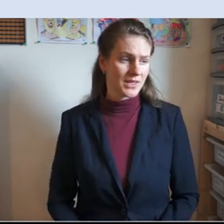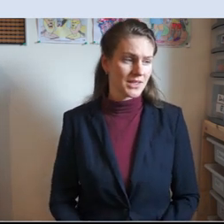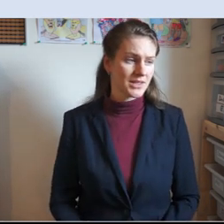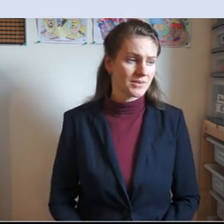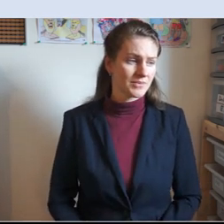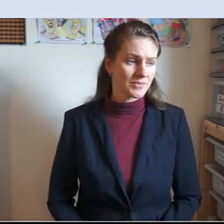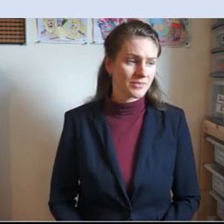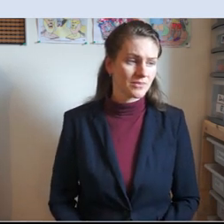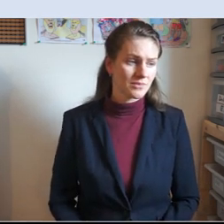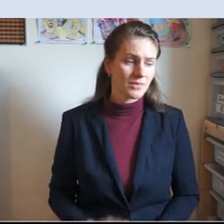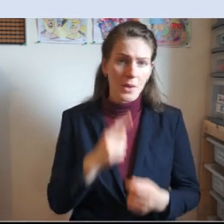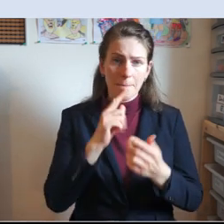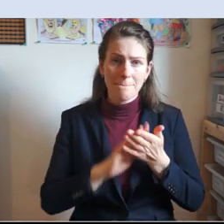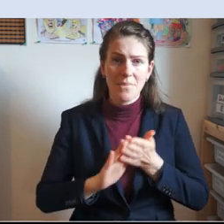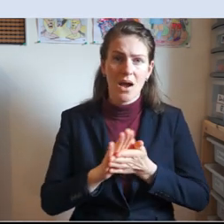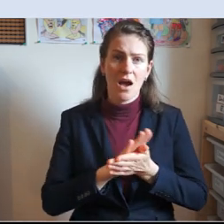to me.